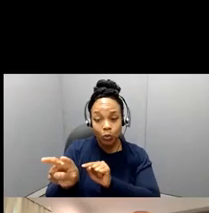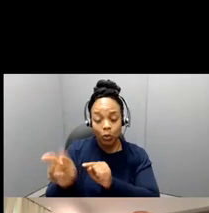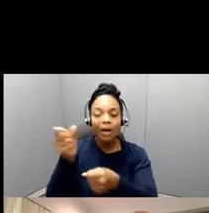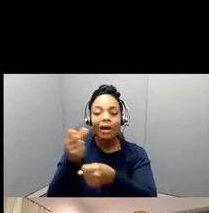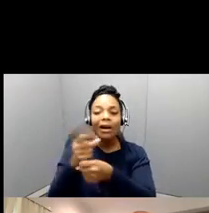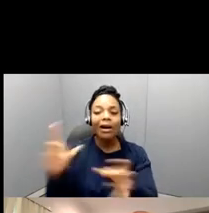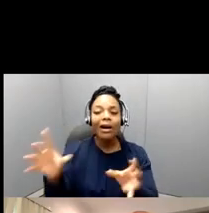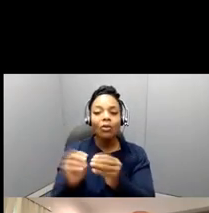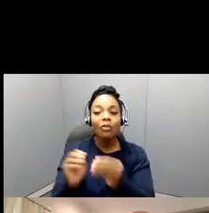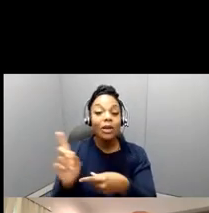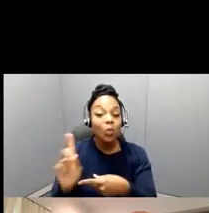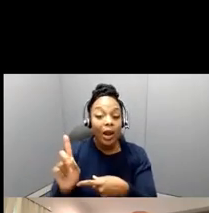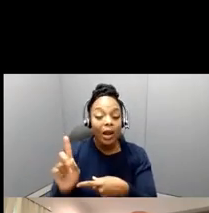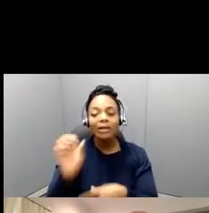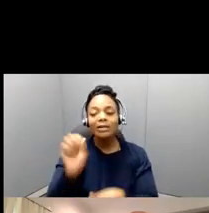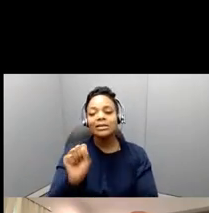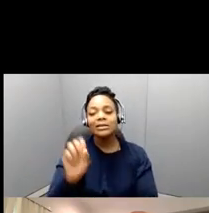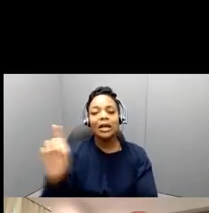Diego.